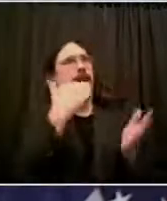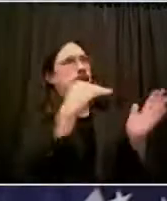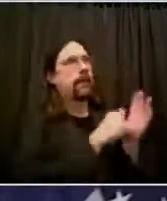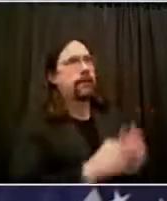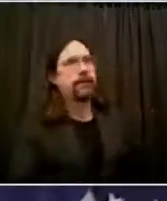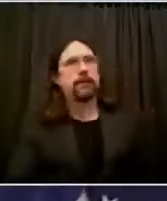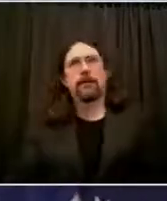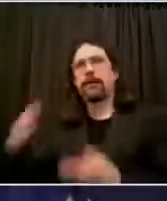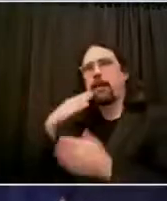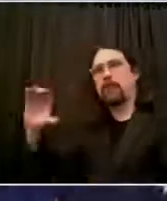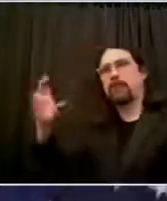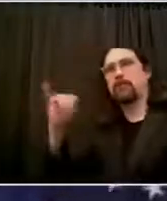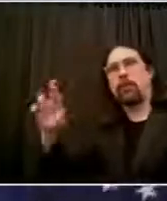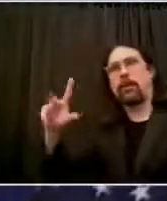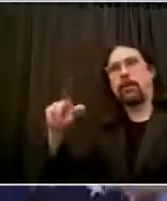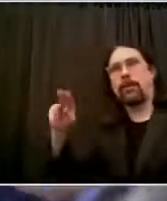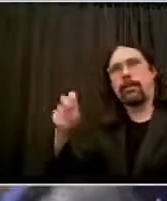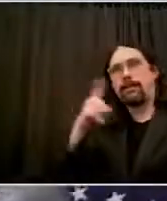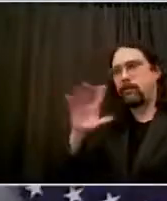so much.